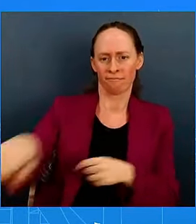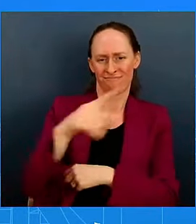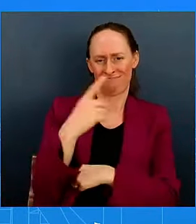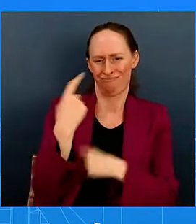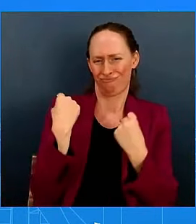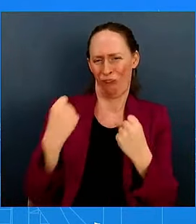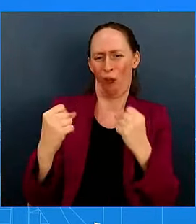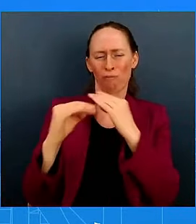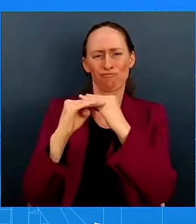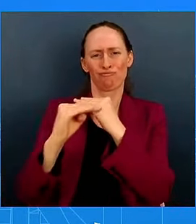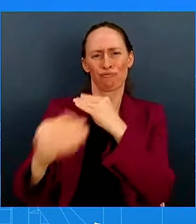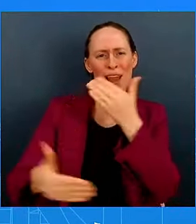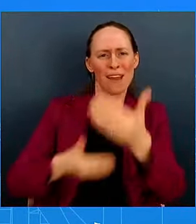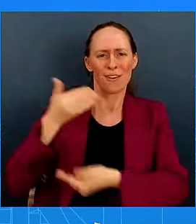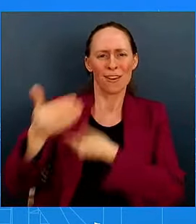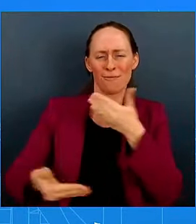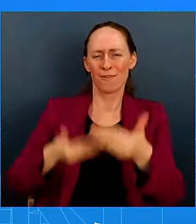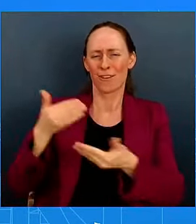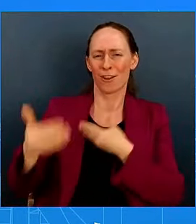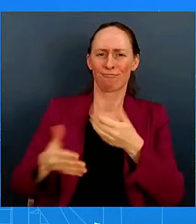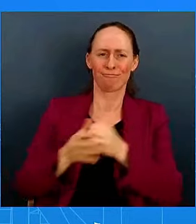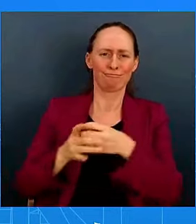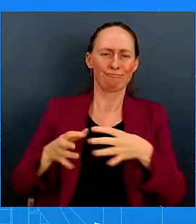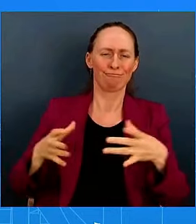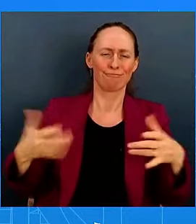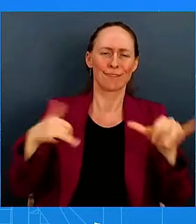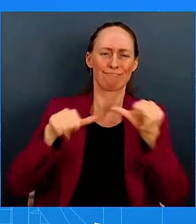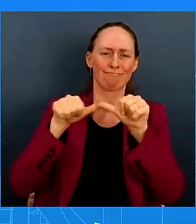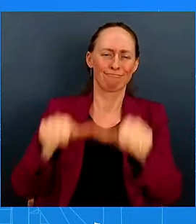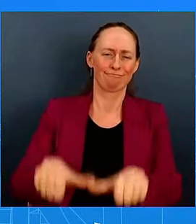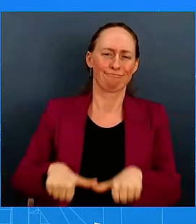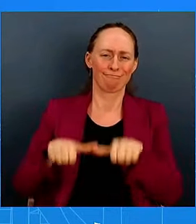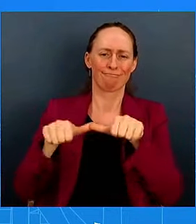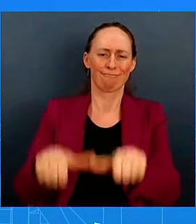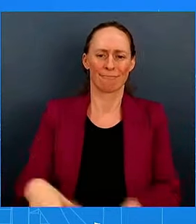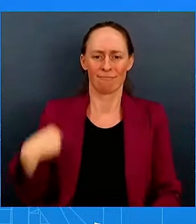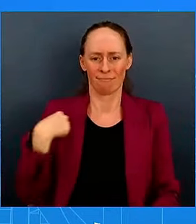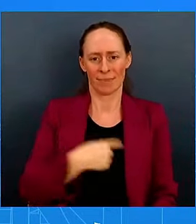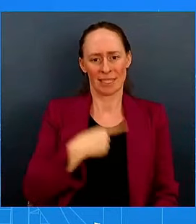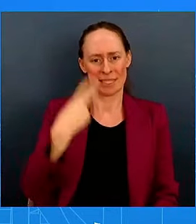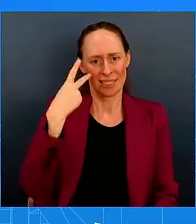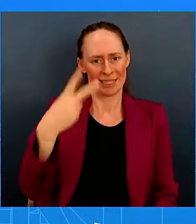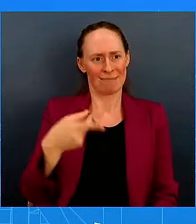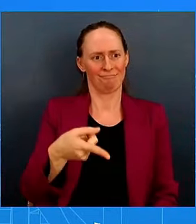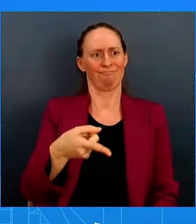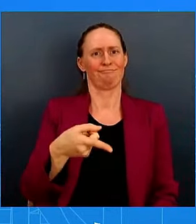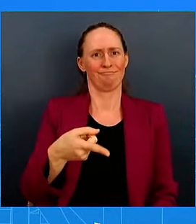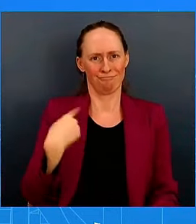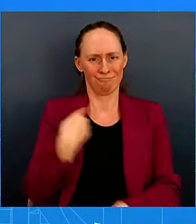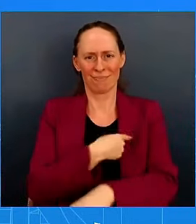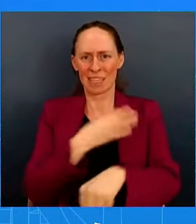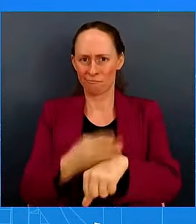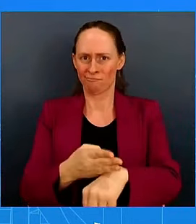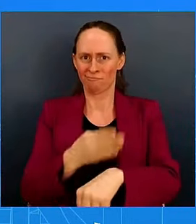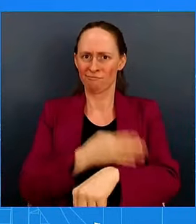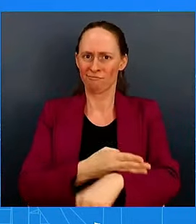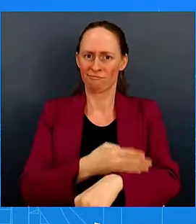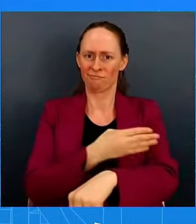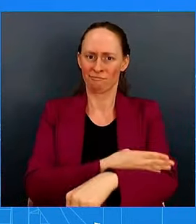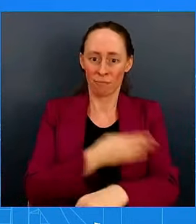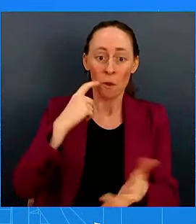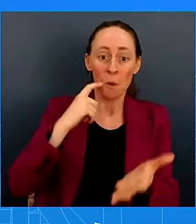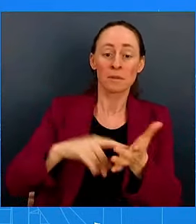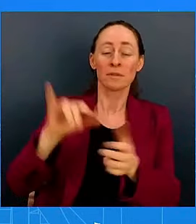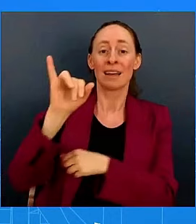to note. Look, we see this as a moment of progress. We really do. We see this as inflation going down, interest rates going